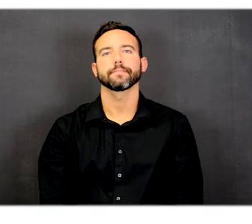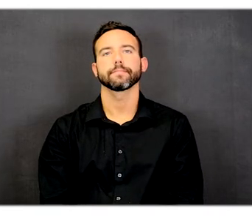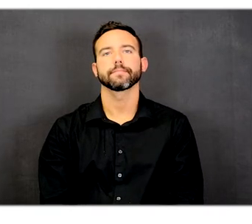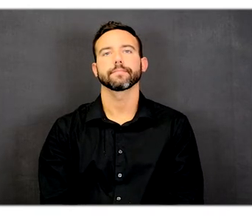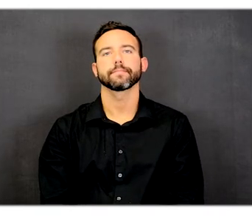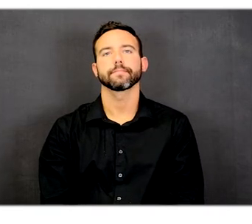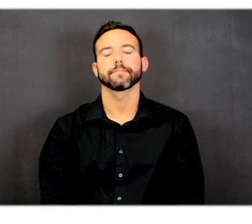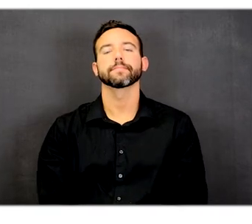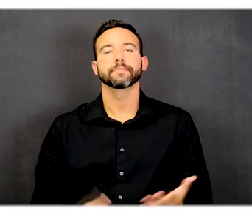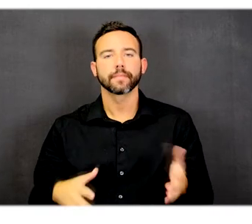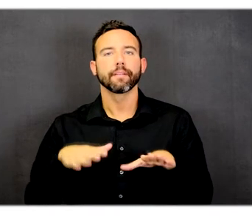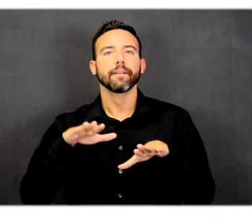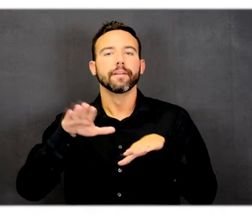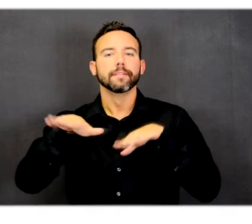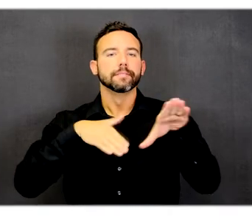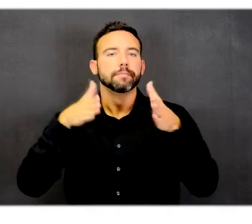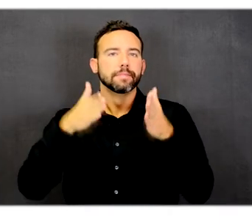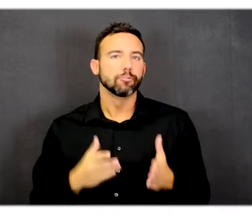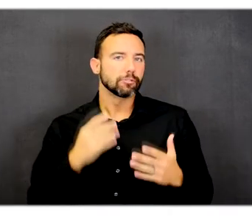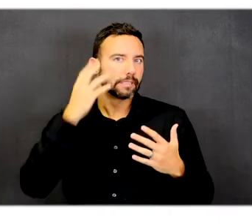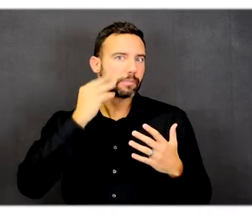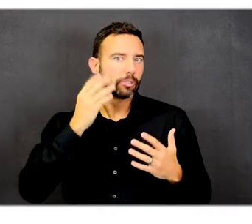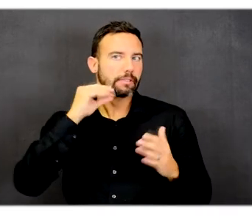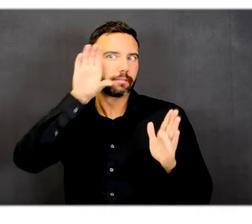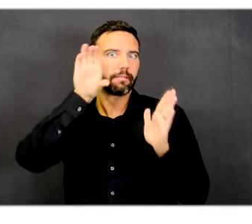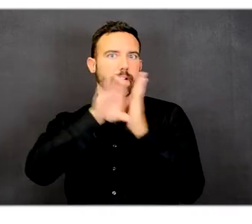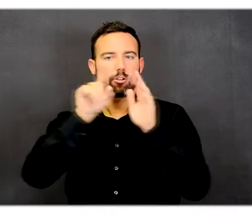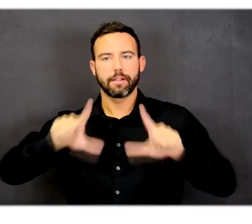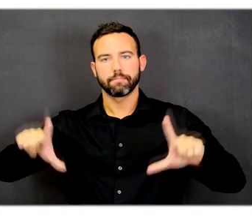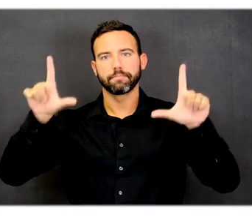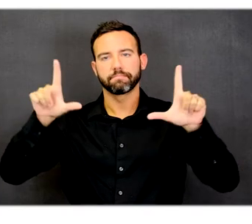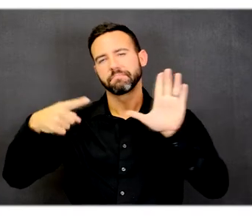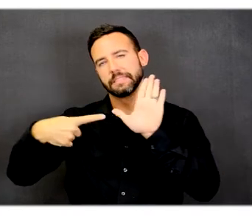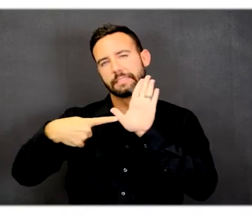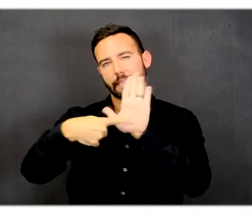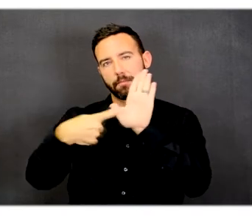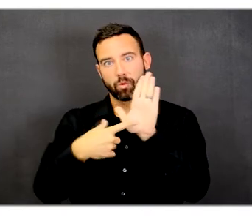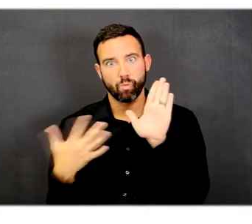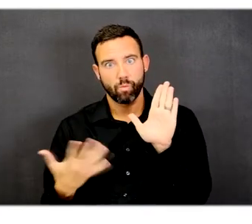Pedestrian Experience Diagram example rain gardens.